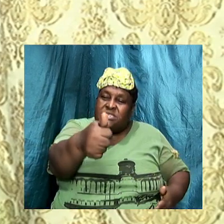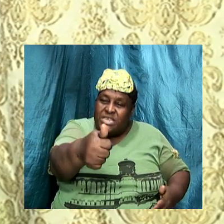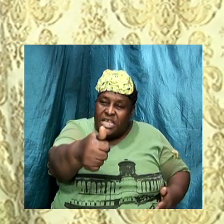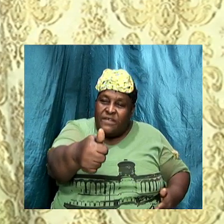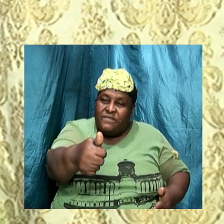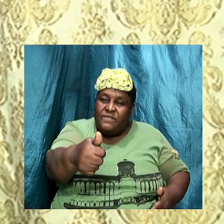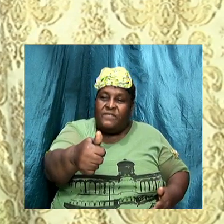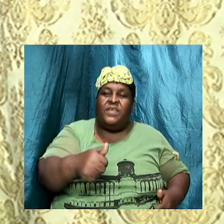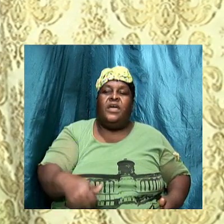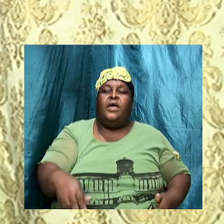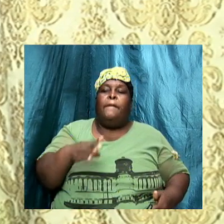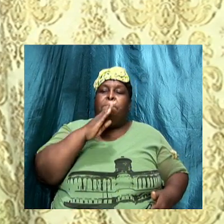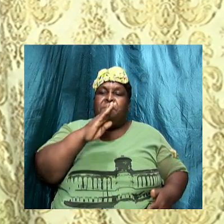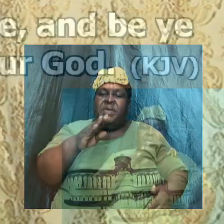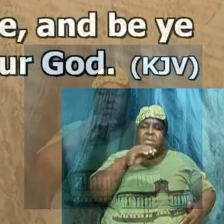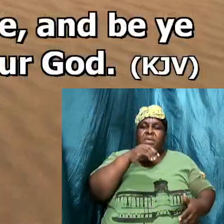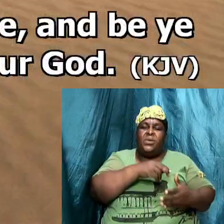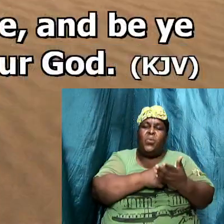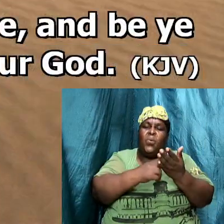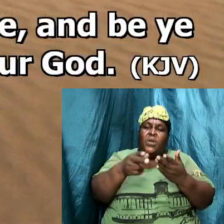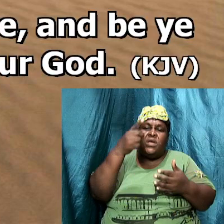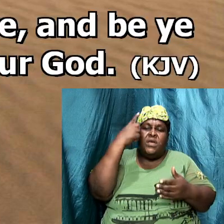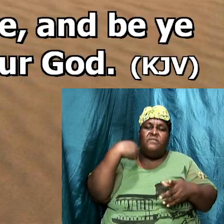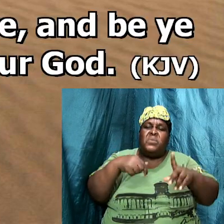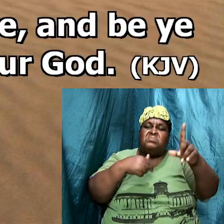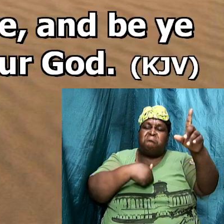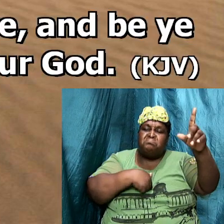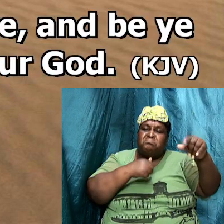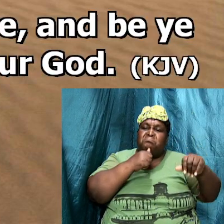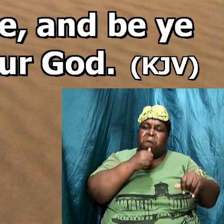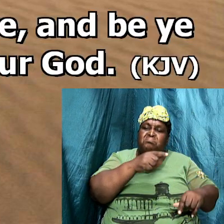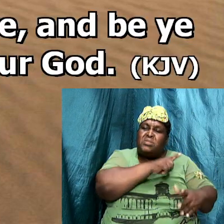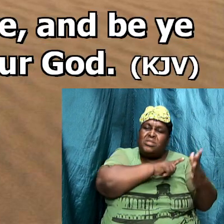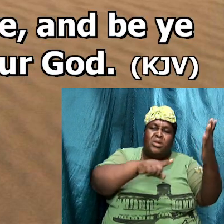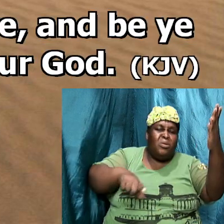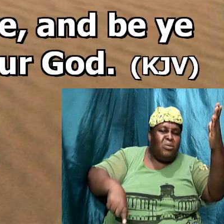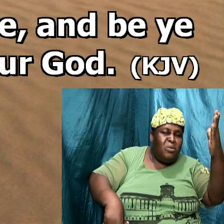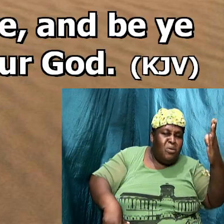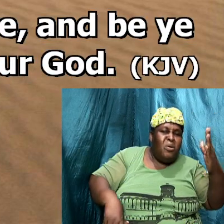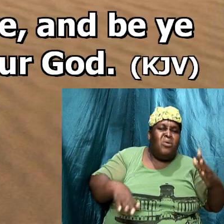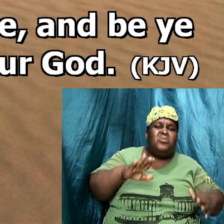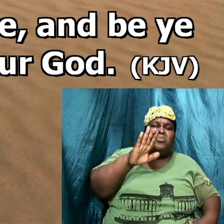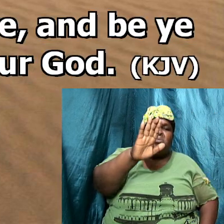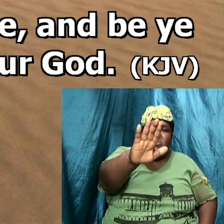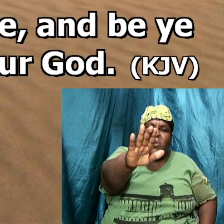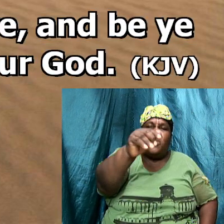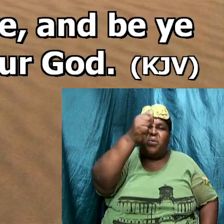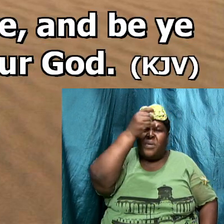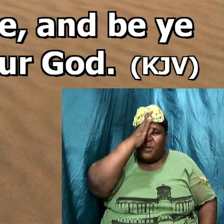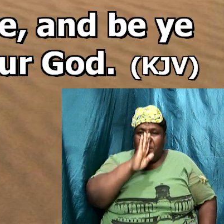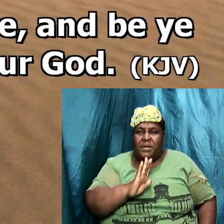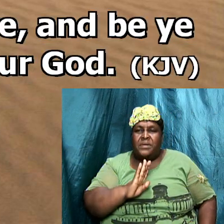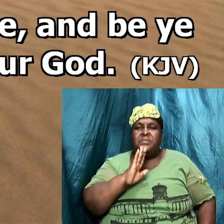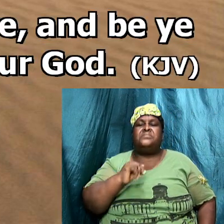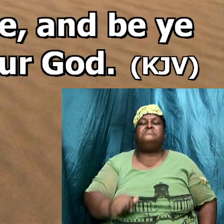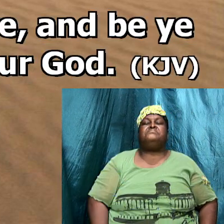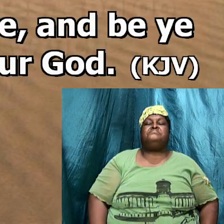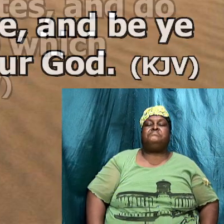therefore and be holy for I am the Lord your God.